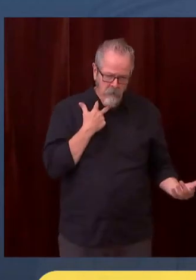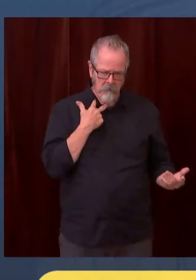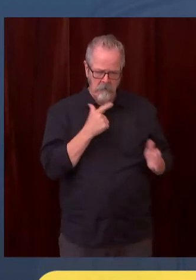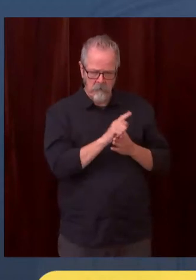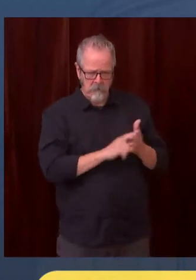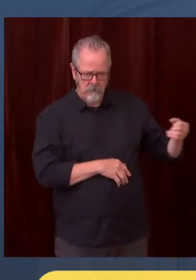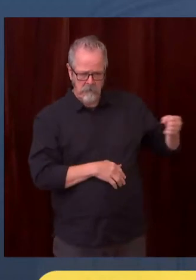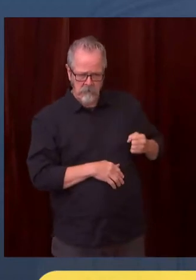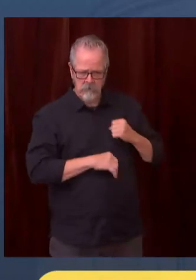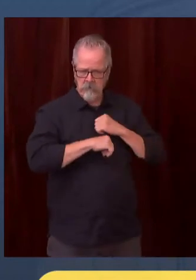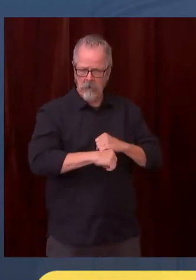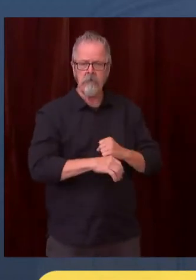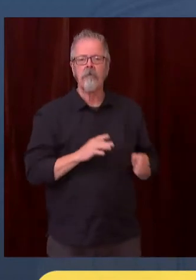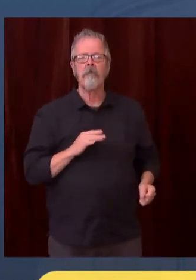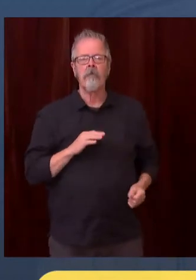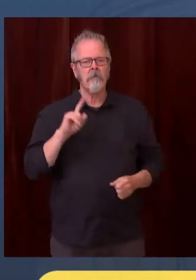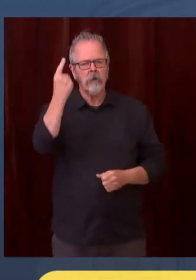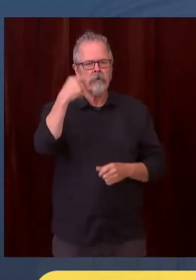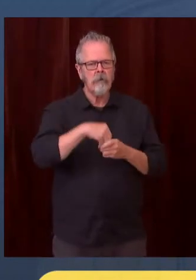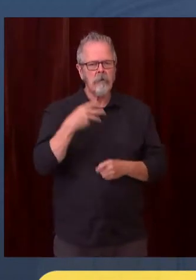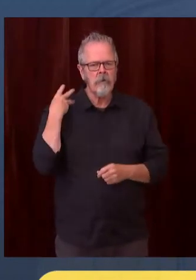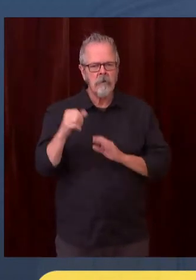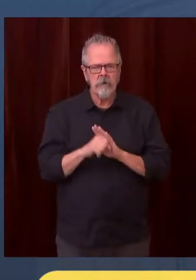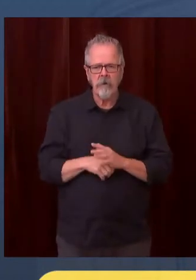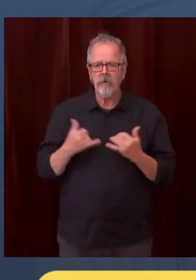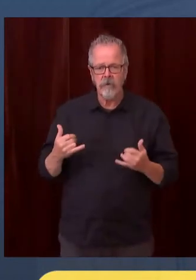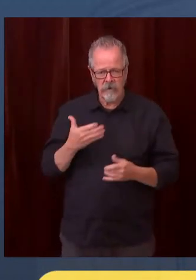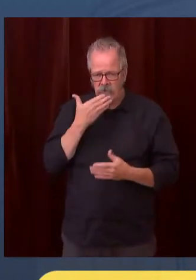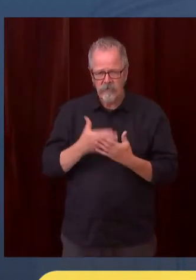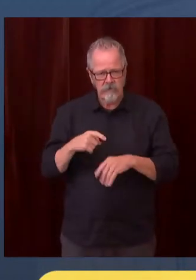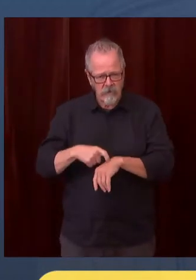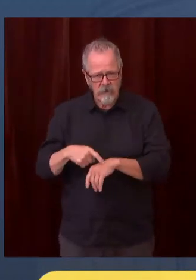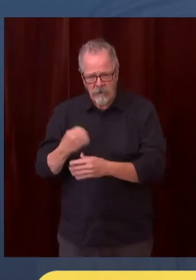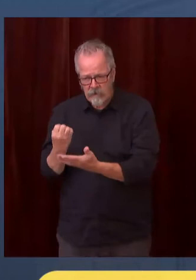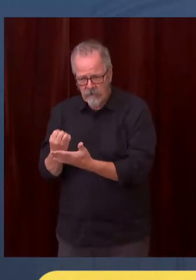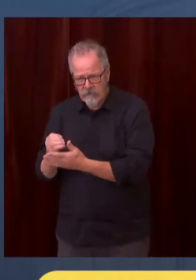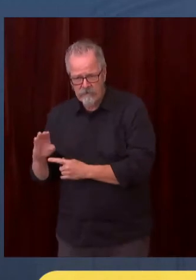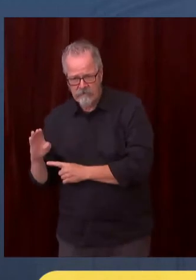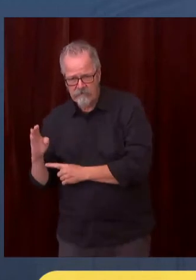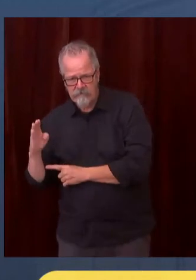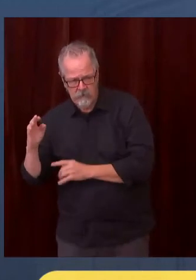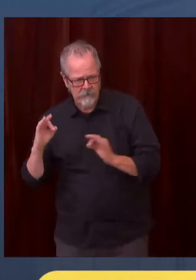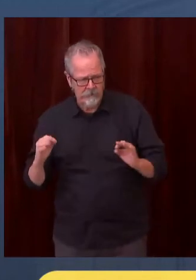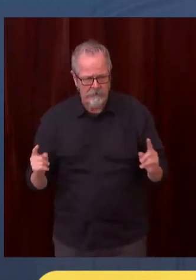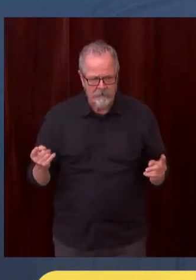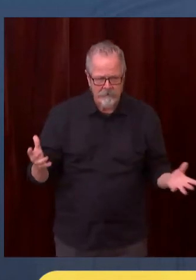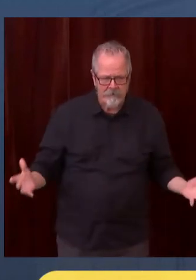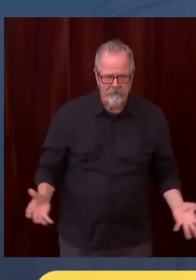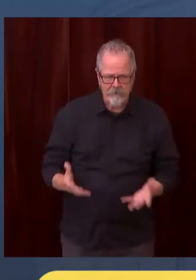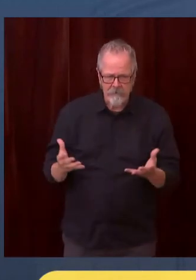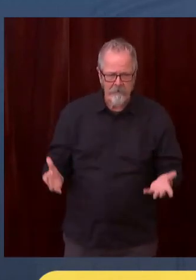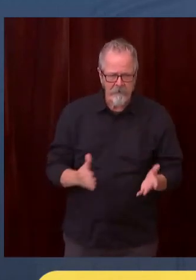Just some advice, practical advice for people. The Washington State Office of Attorney General has information in multiple